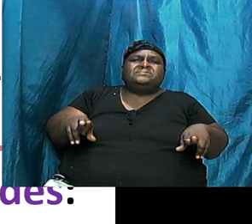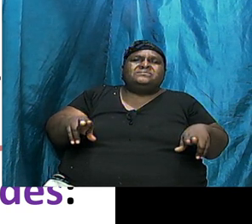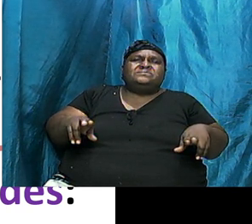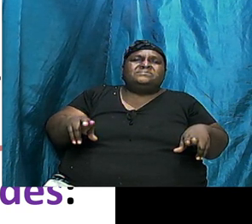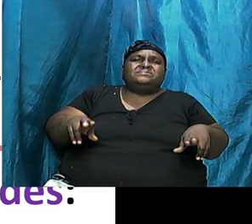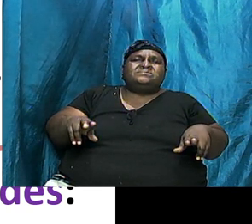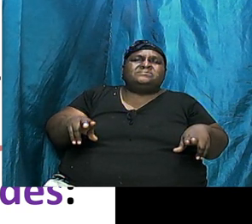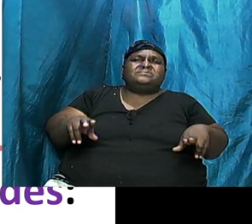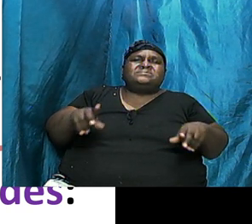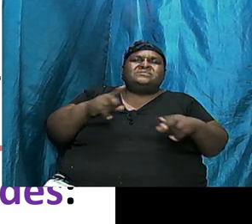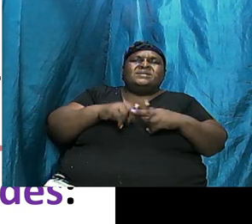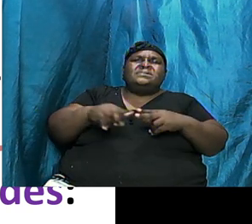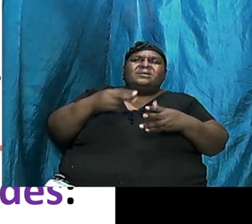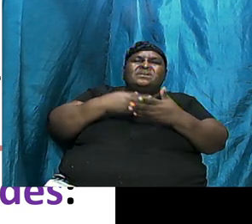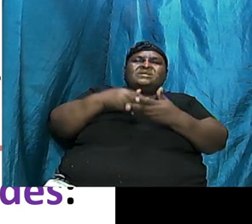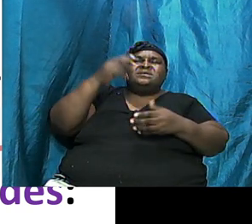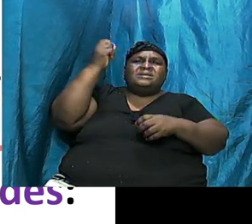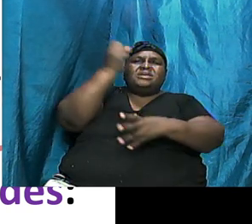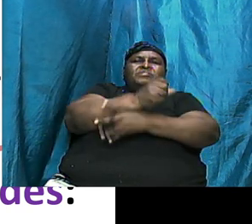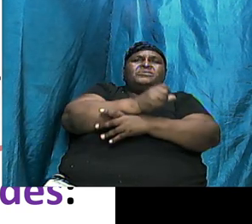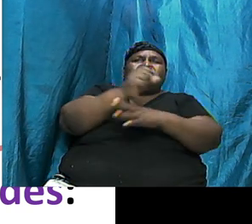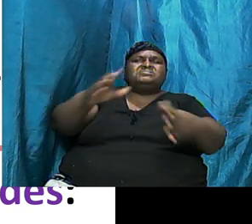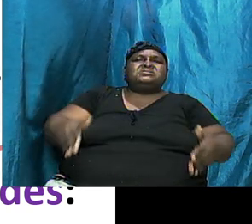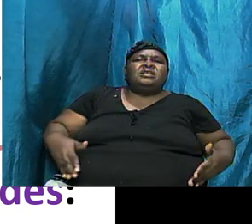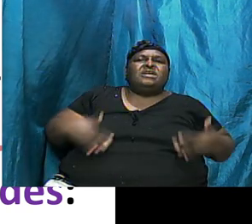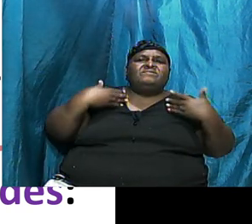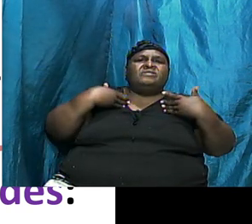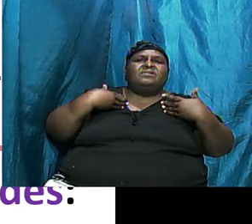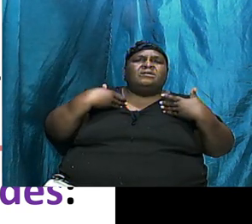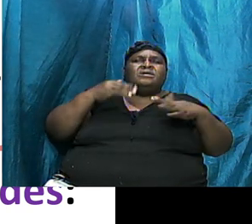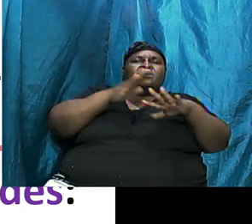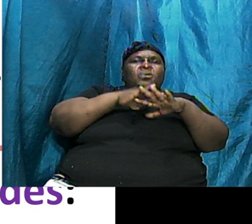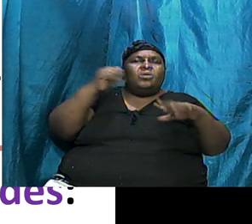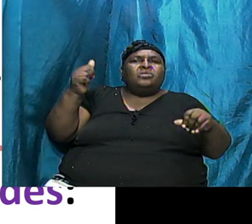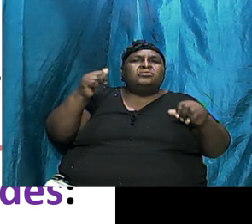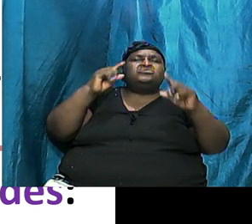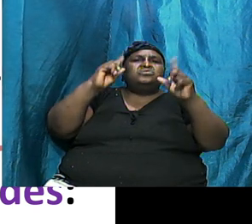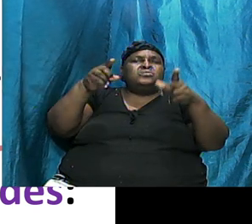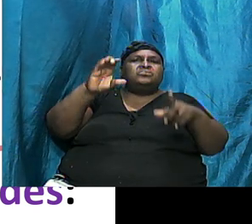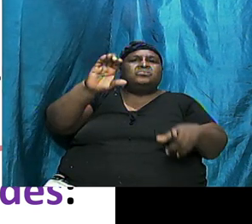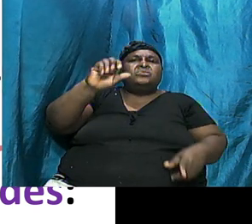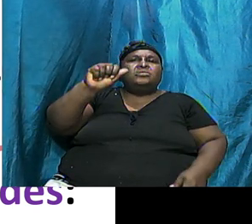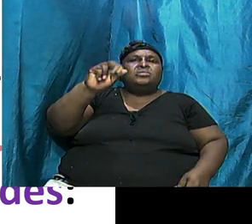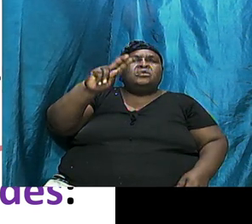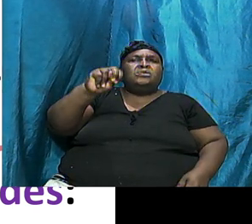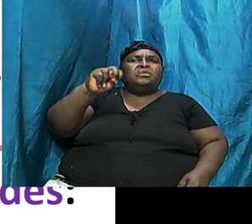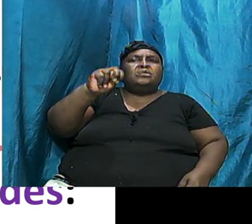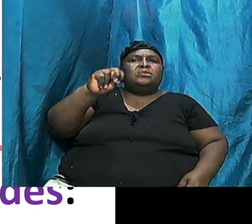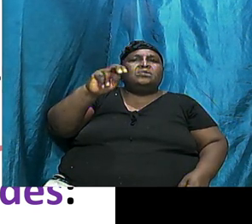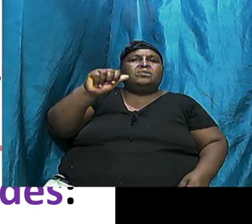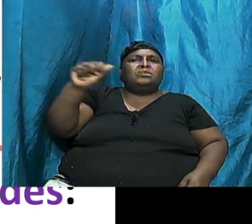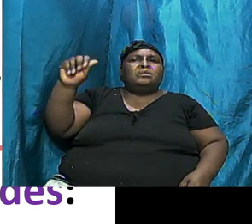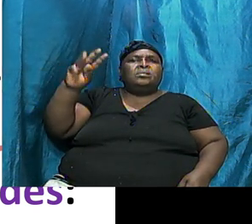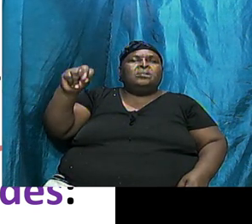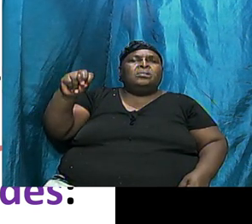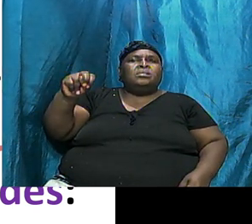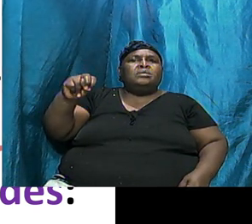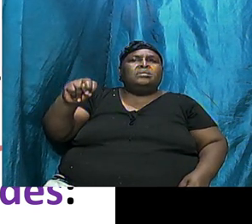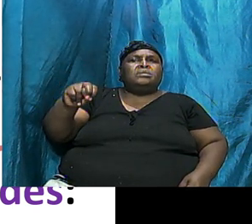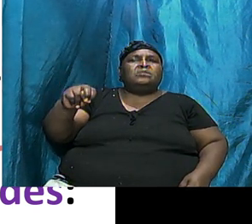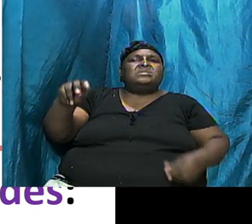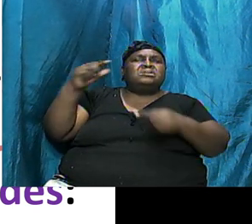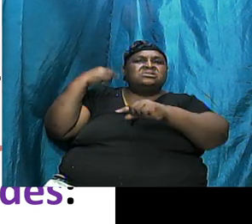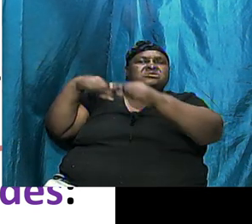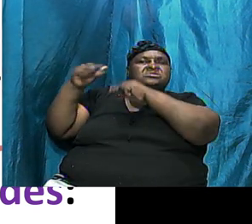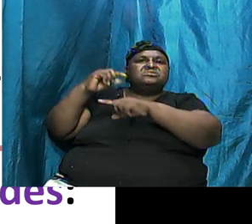Some Highlights Of Abraham's Life Includes His Call To Go To Canaan Then His Descent